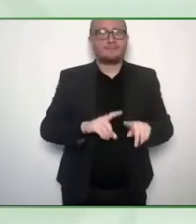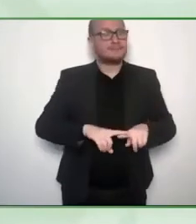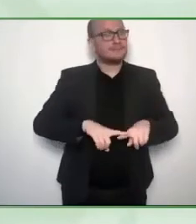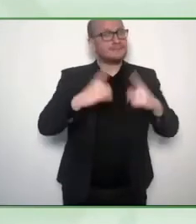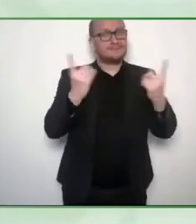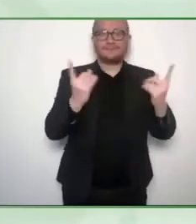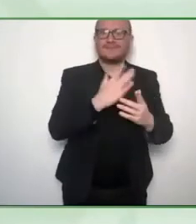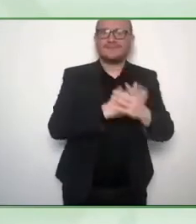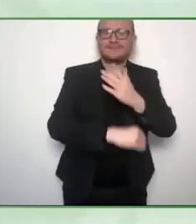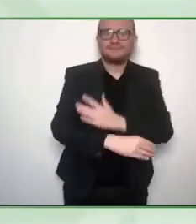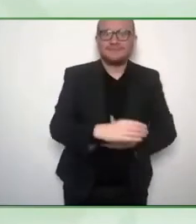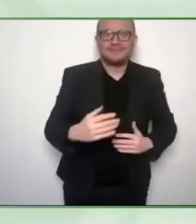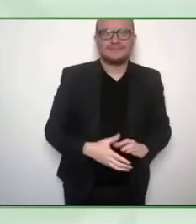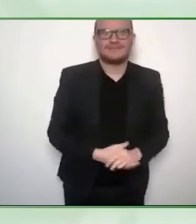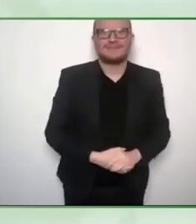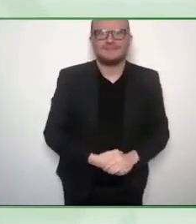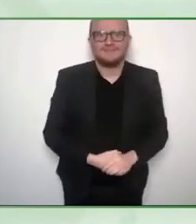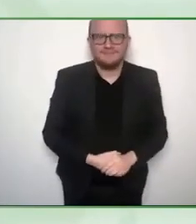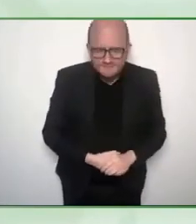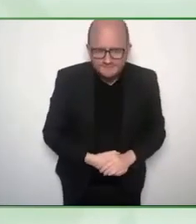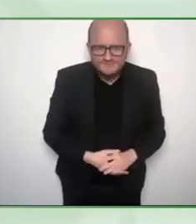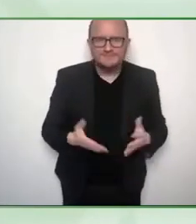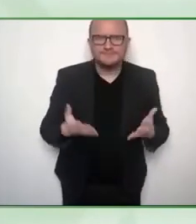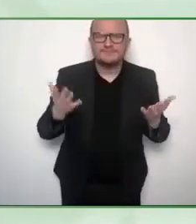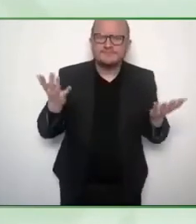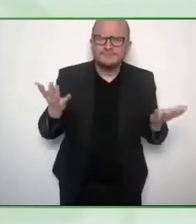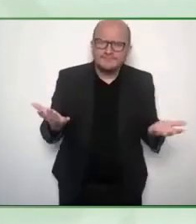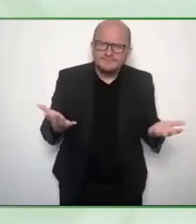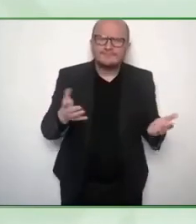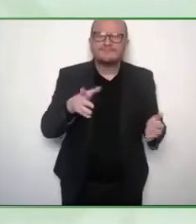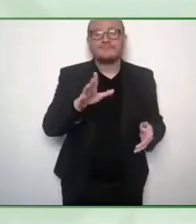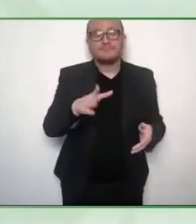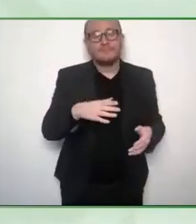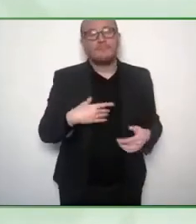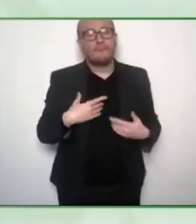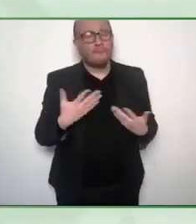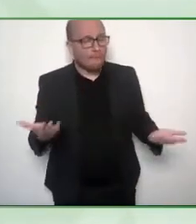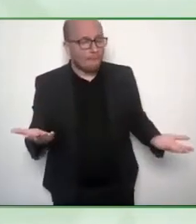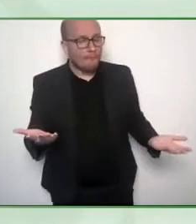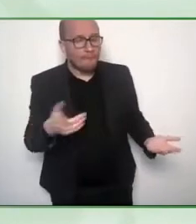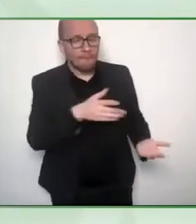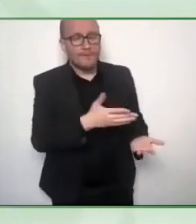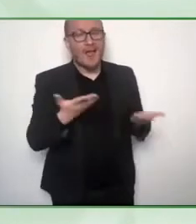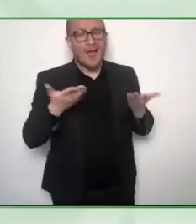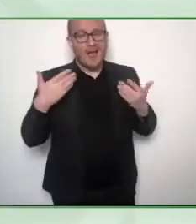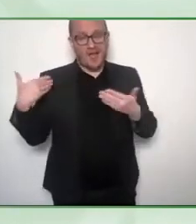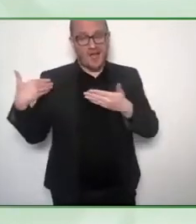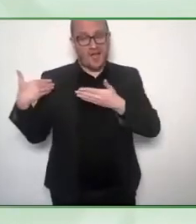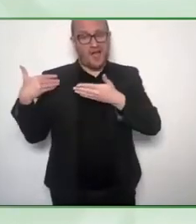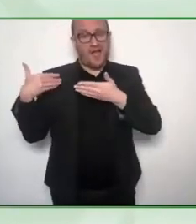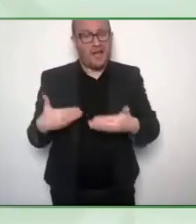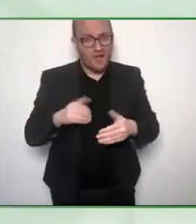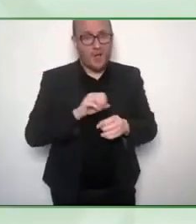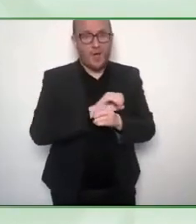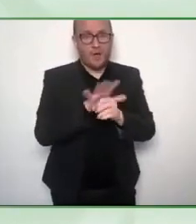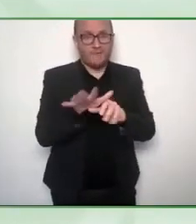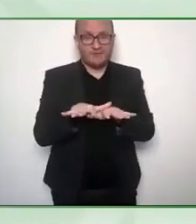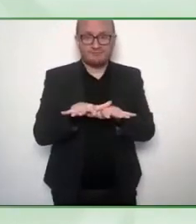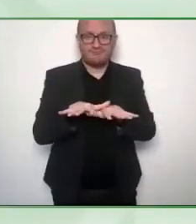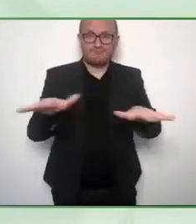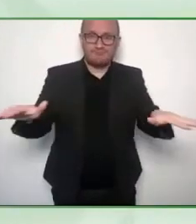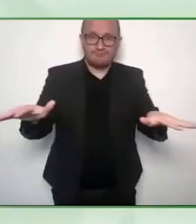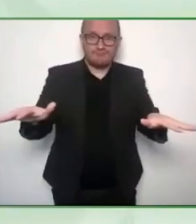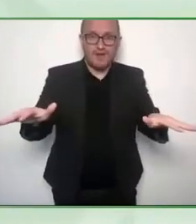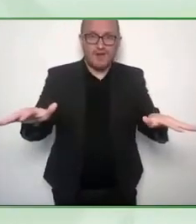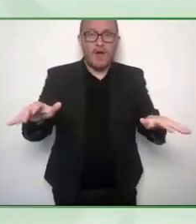wasn't just people with disabilities. And for the reasons that happened prior to the pandemic, oh, no, the adjustments are too complex,